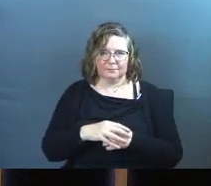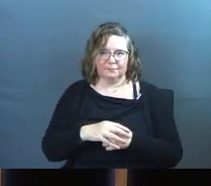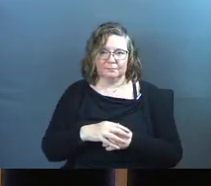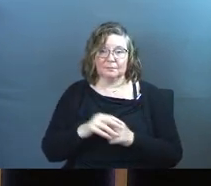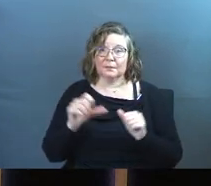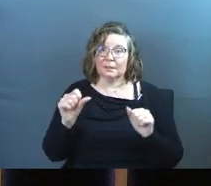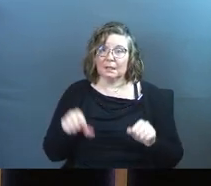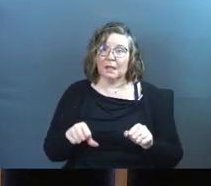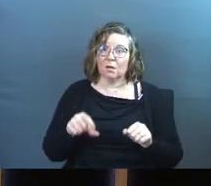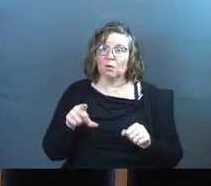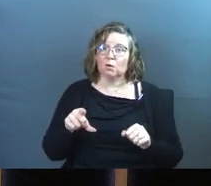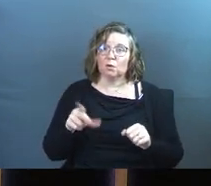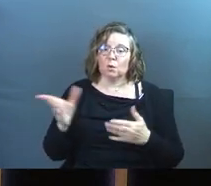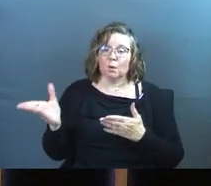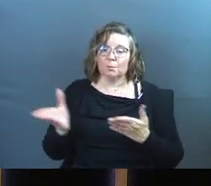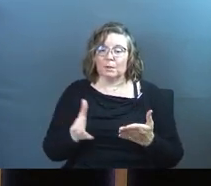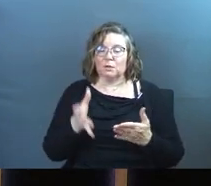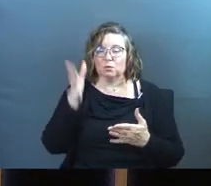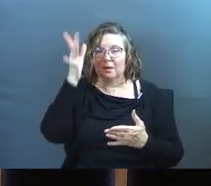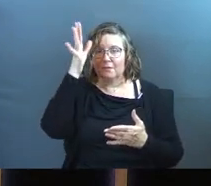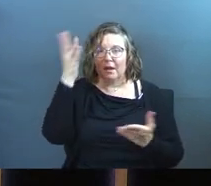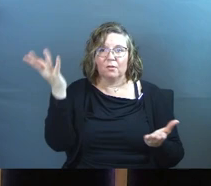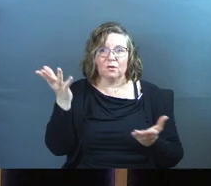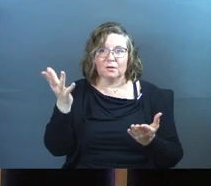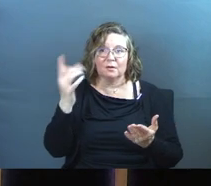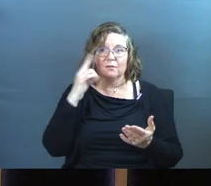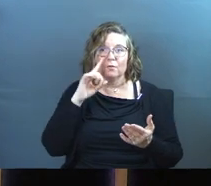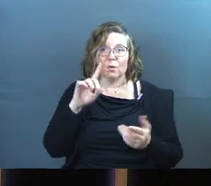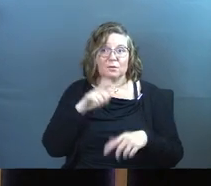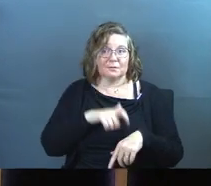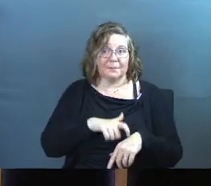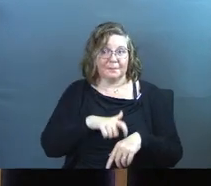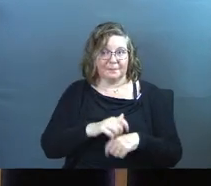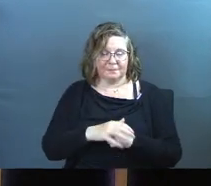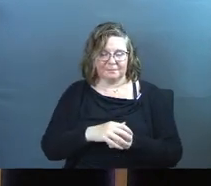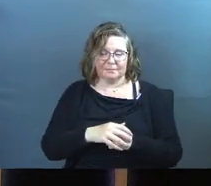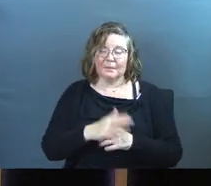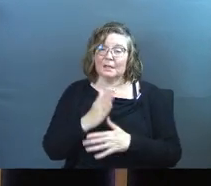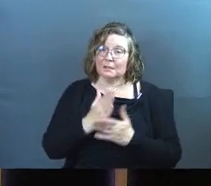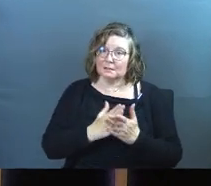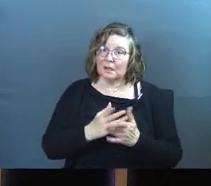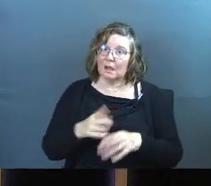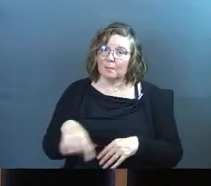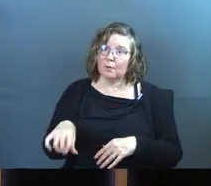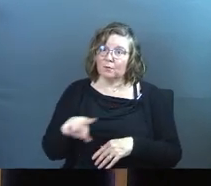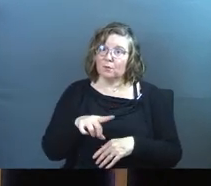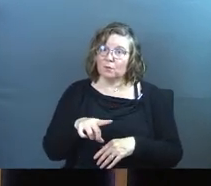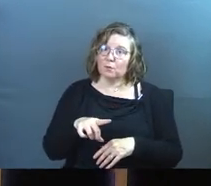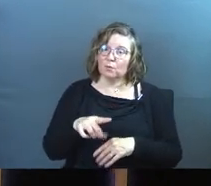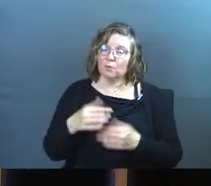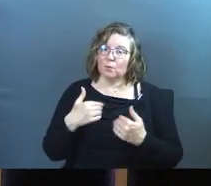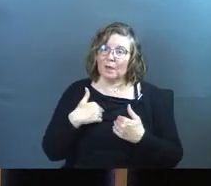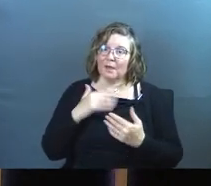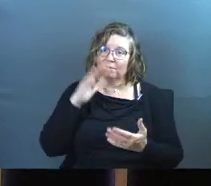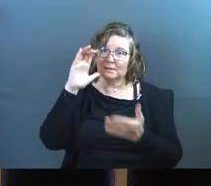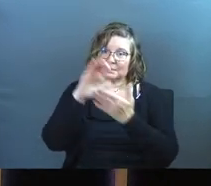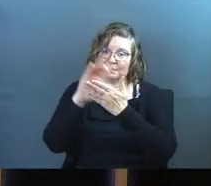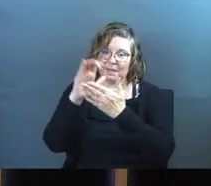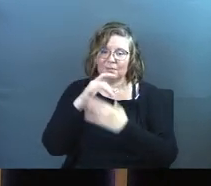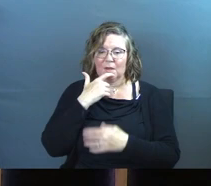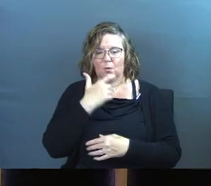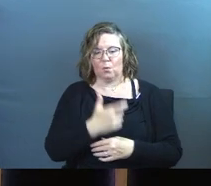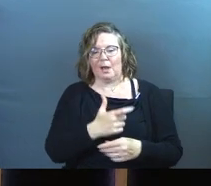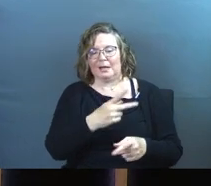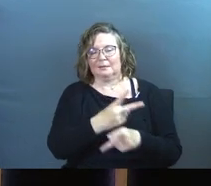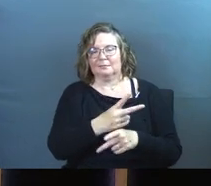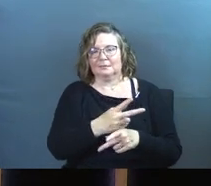What can you bring to the Father as far as your time? I mean, some of you, some of you have got a spouse that would watch those